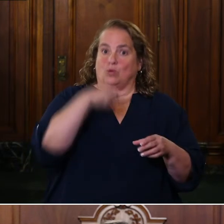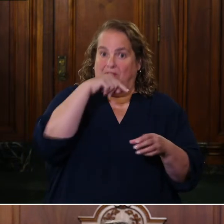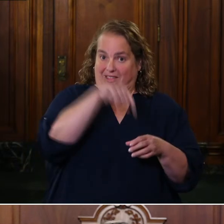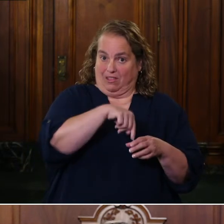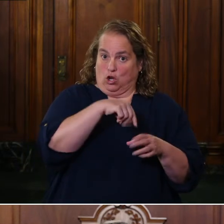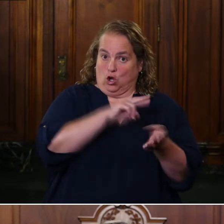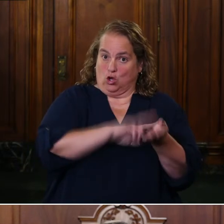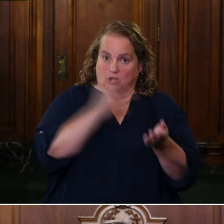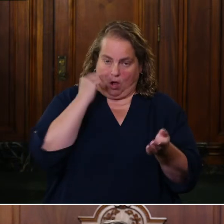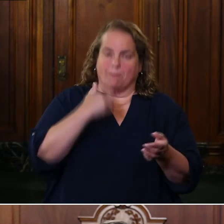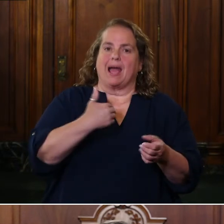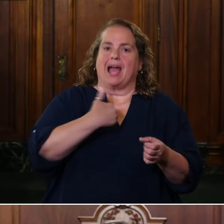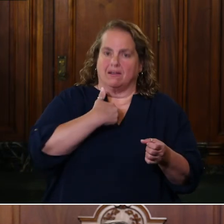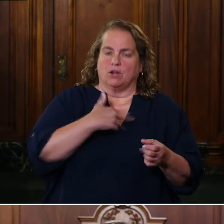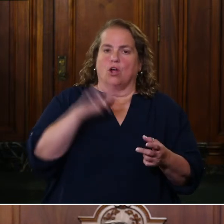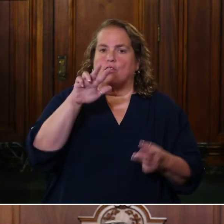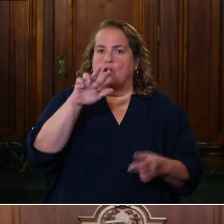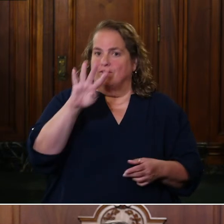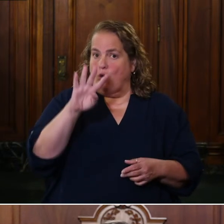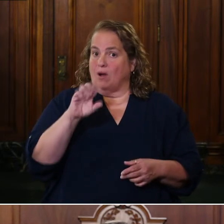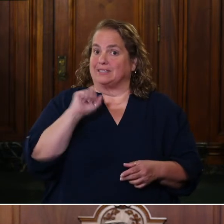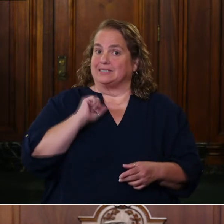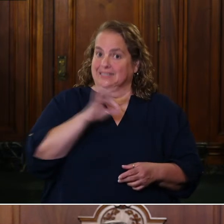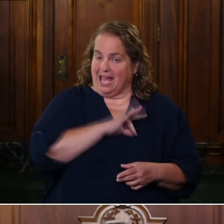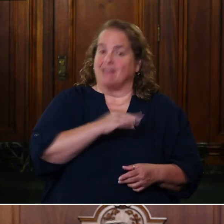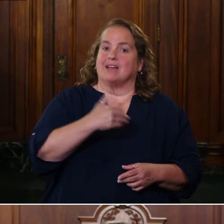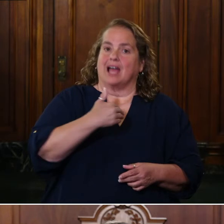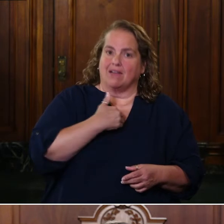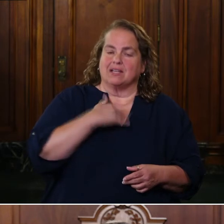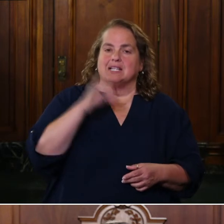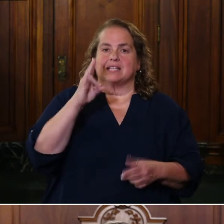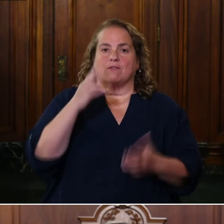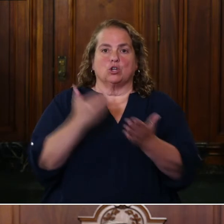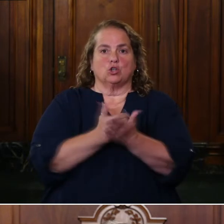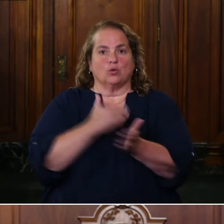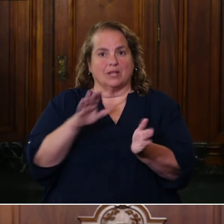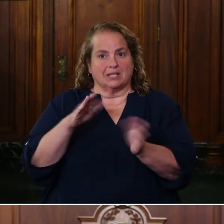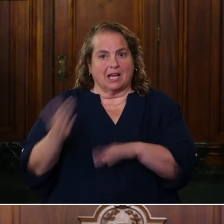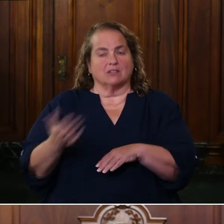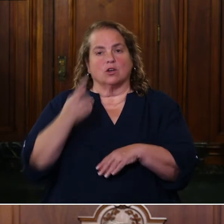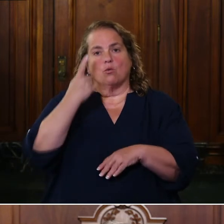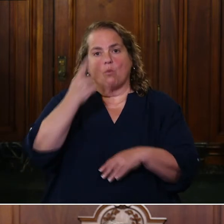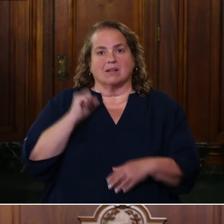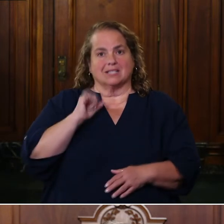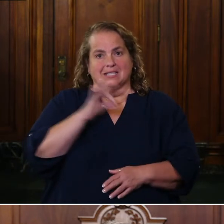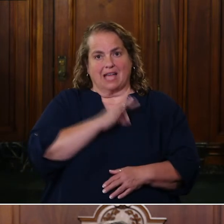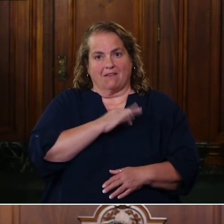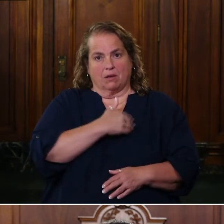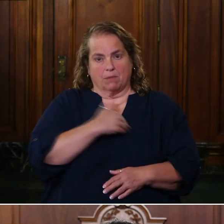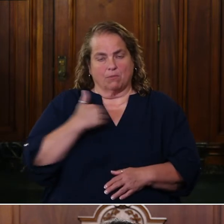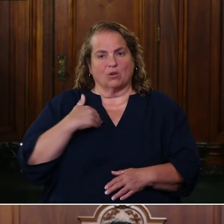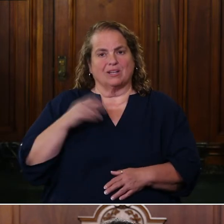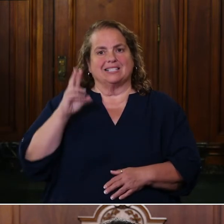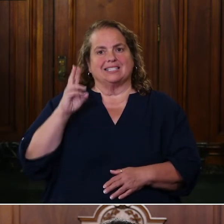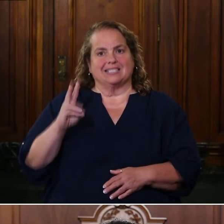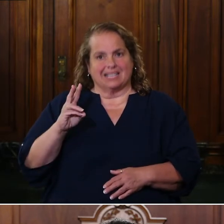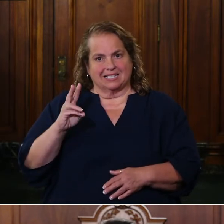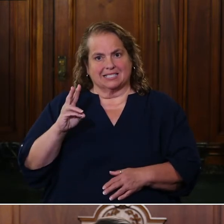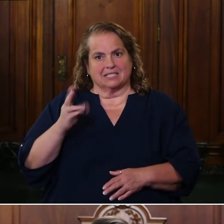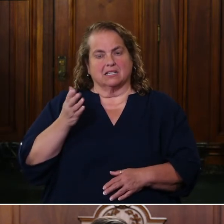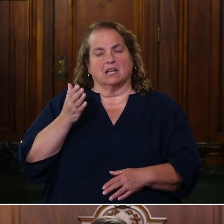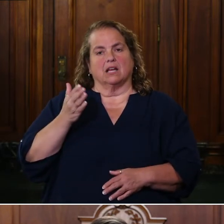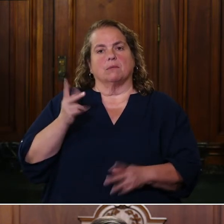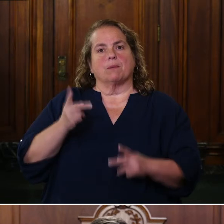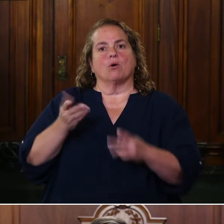34 staff, seven new deaths, one staff member, six residents, 11 new facilities